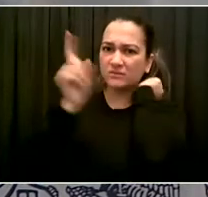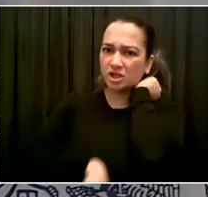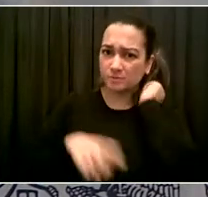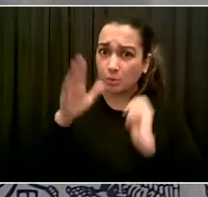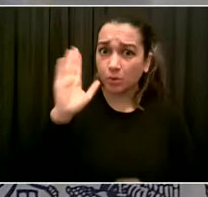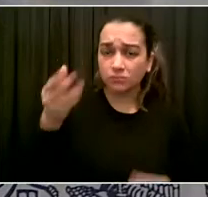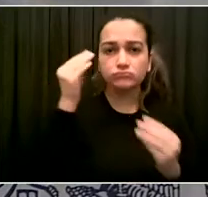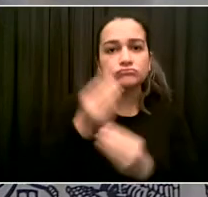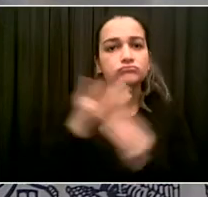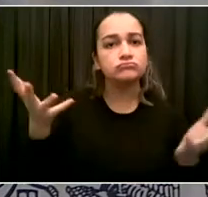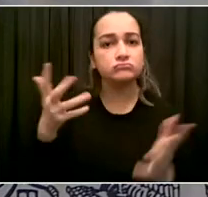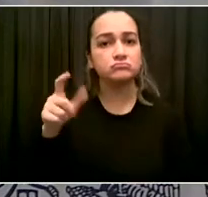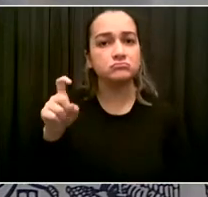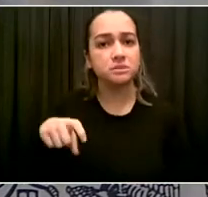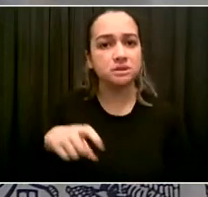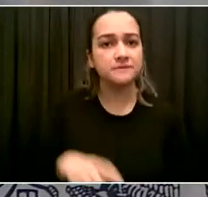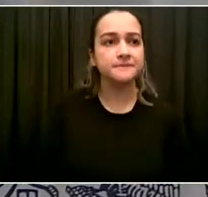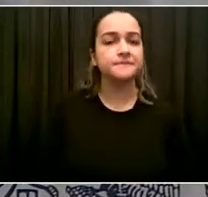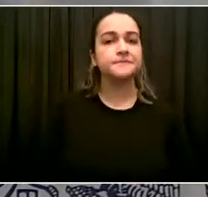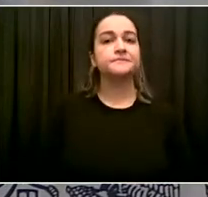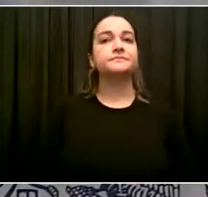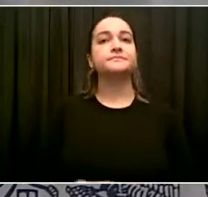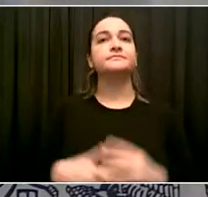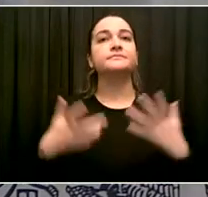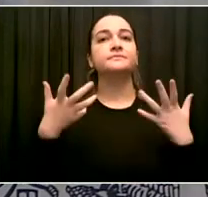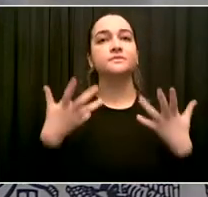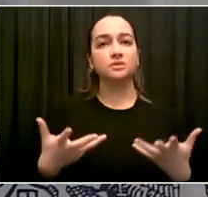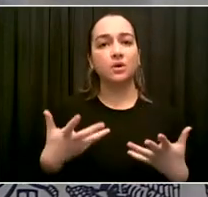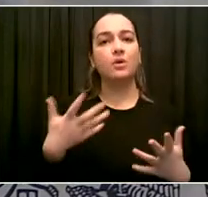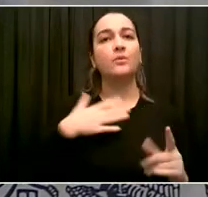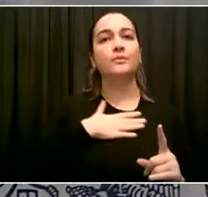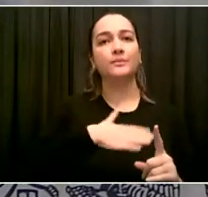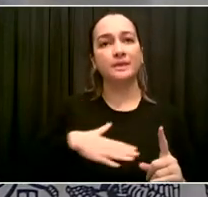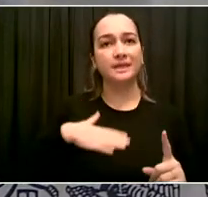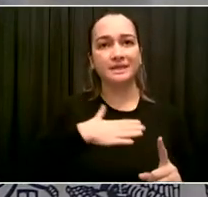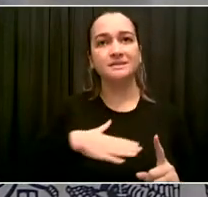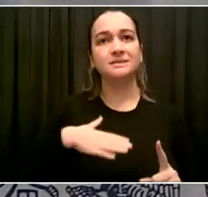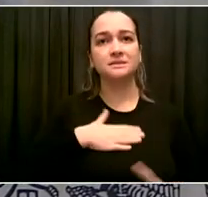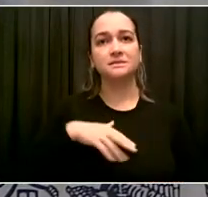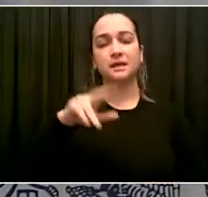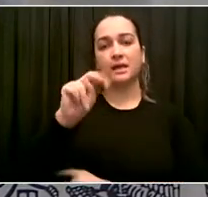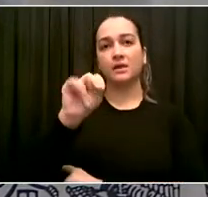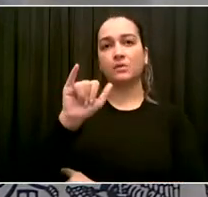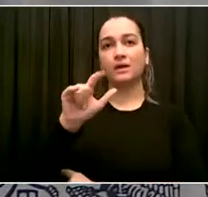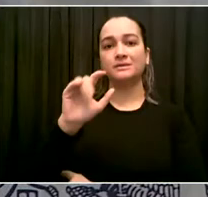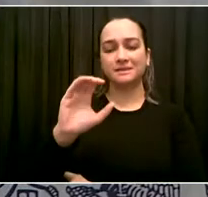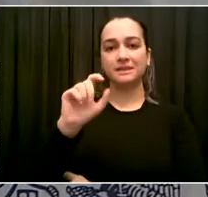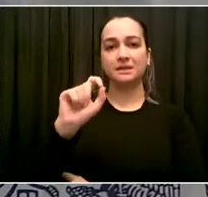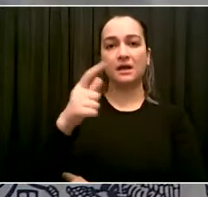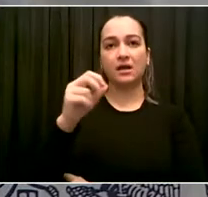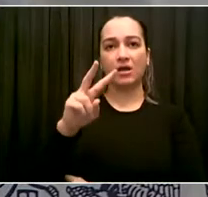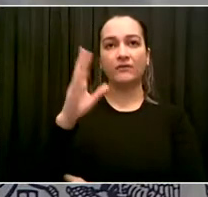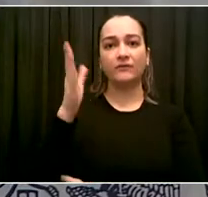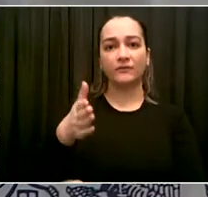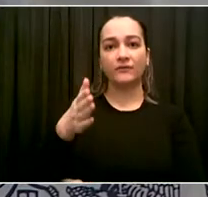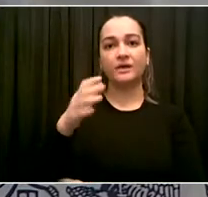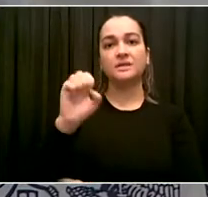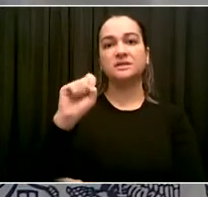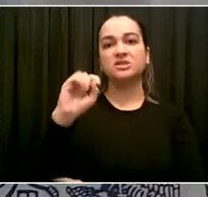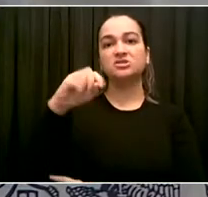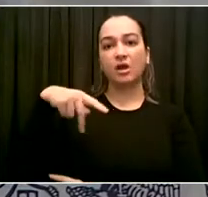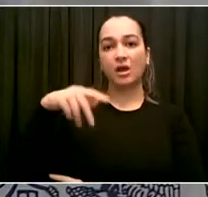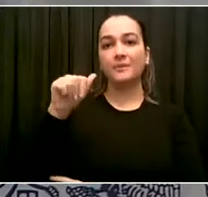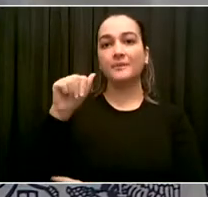important to get those reports. There's also a lot of information in there about how to support the Asian American community. I think we get more and more reporting.